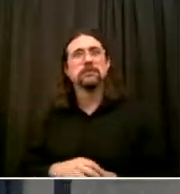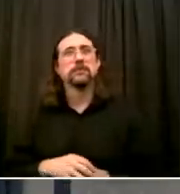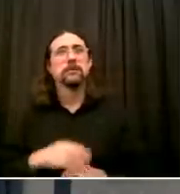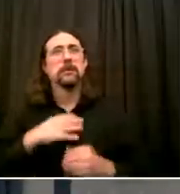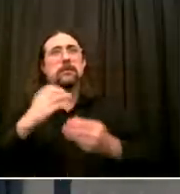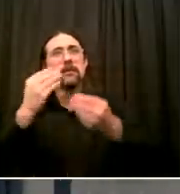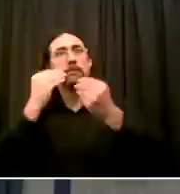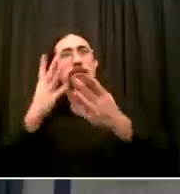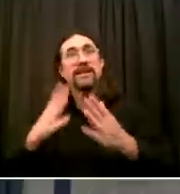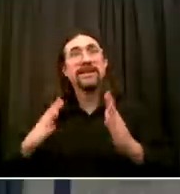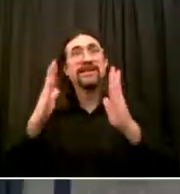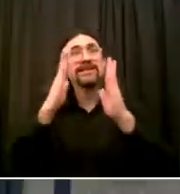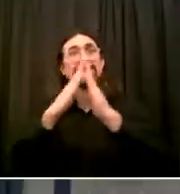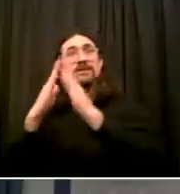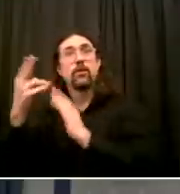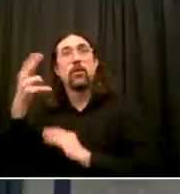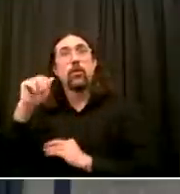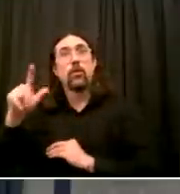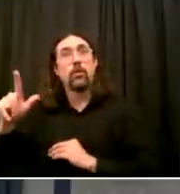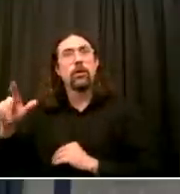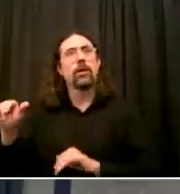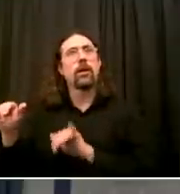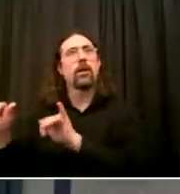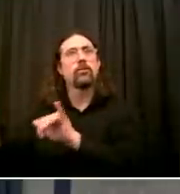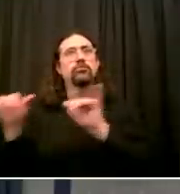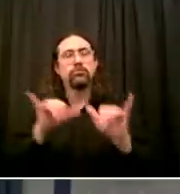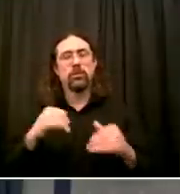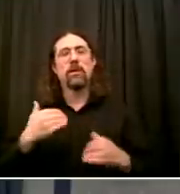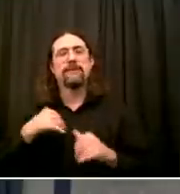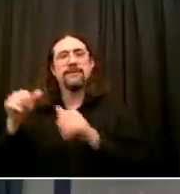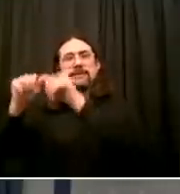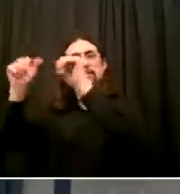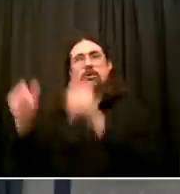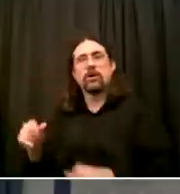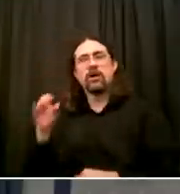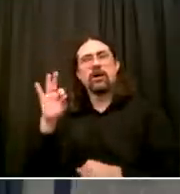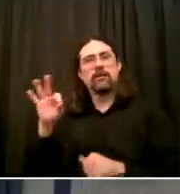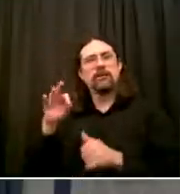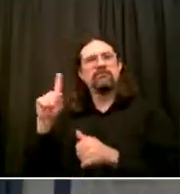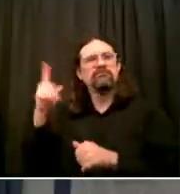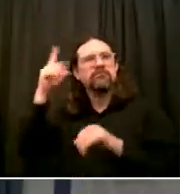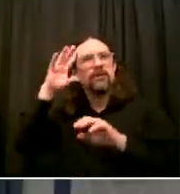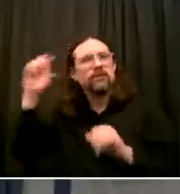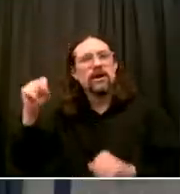First Lady mentioned Mr. Gracie being a slave holder